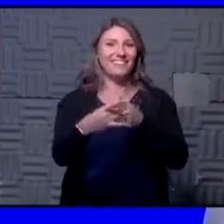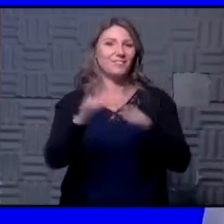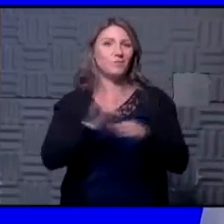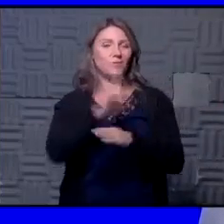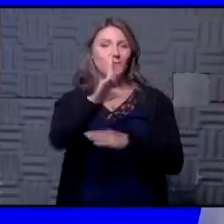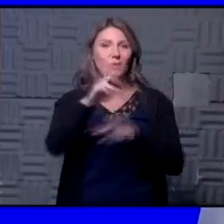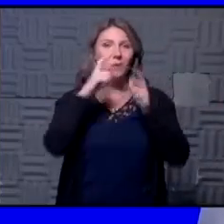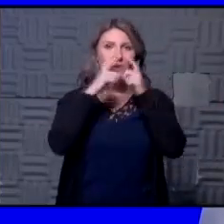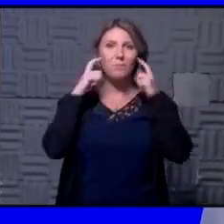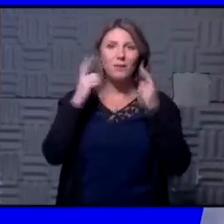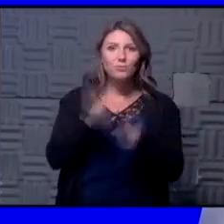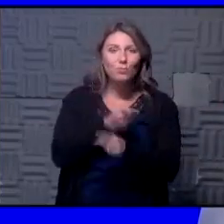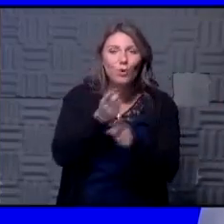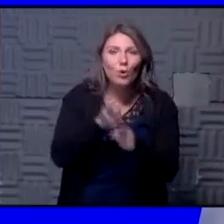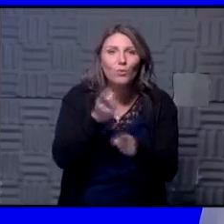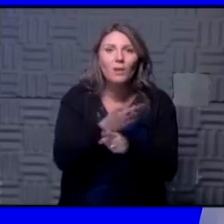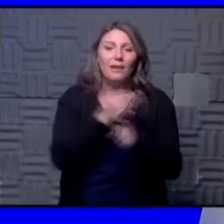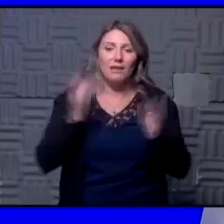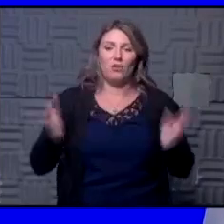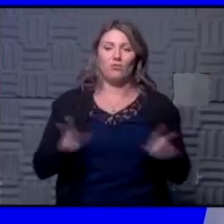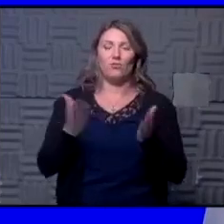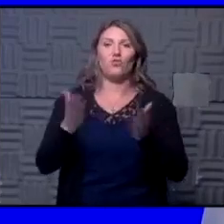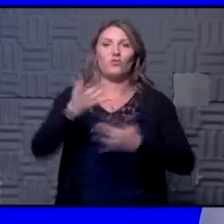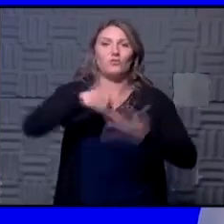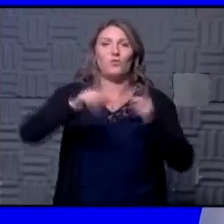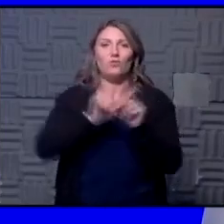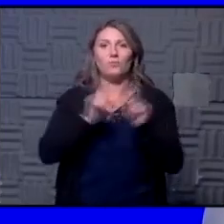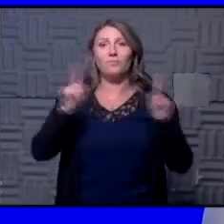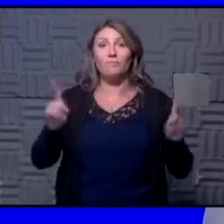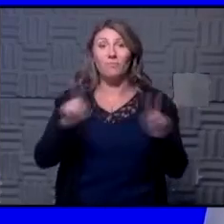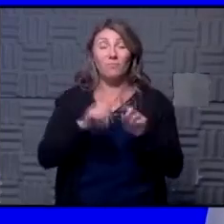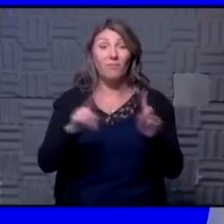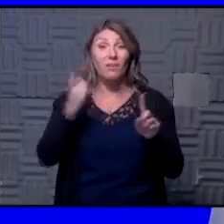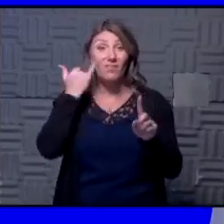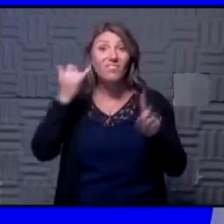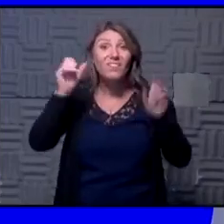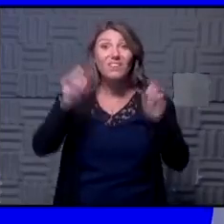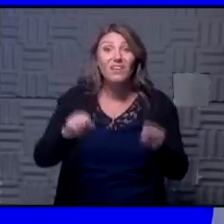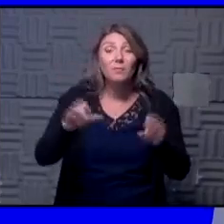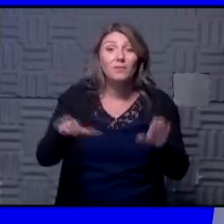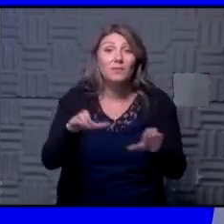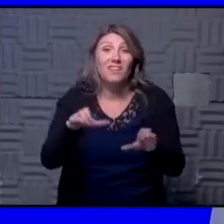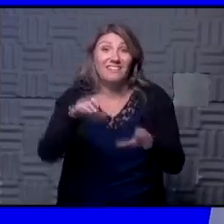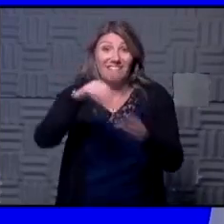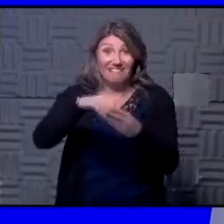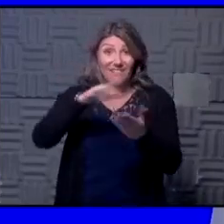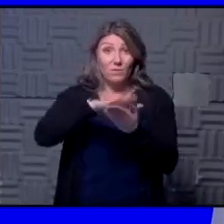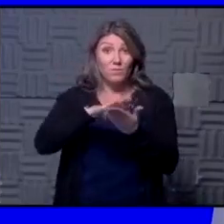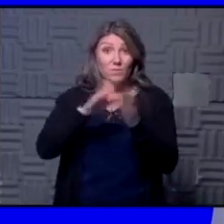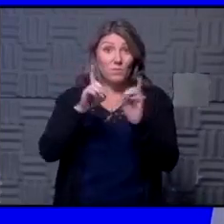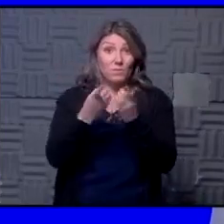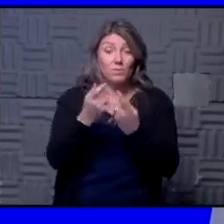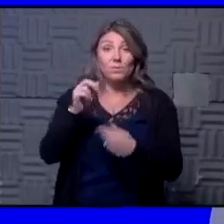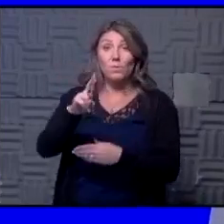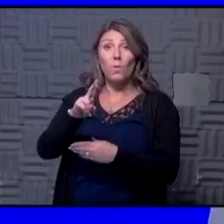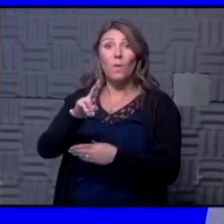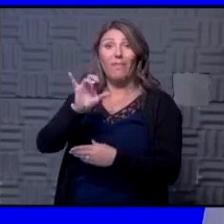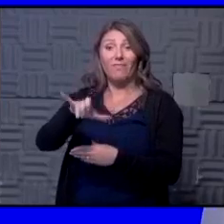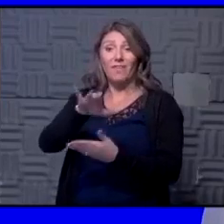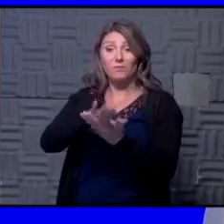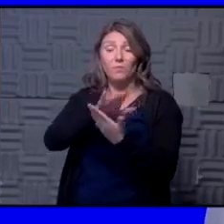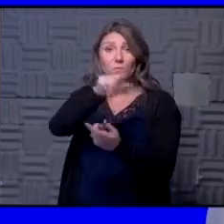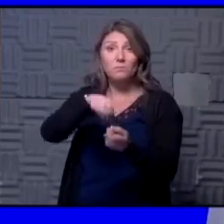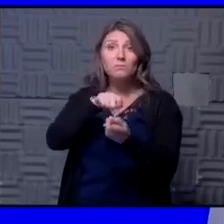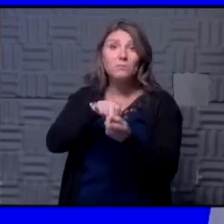masks correctly to encourage social distancing but if that can be done in that individual school district or in that individual school